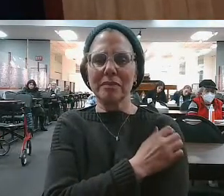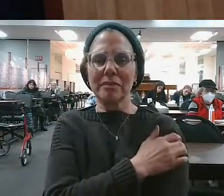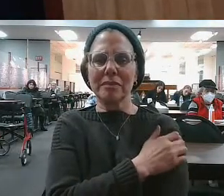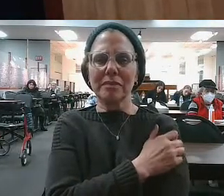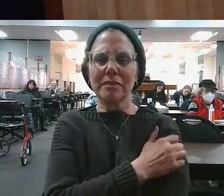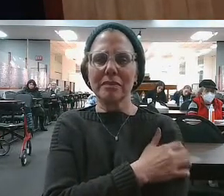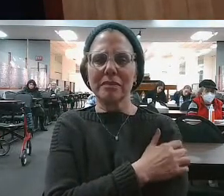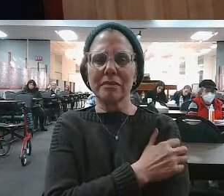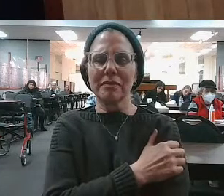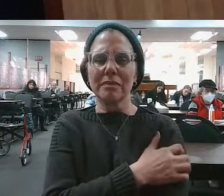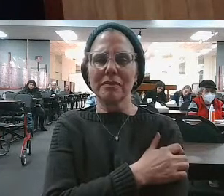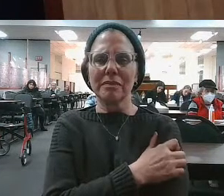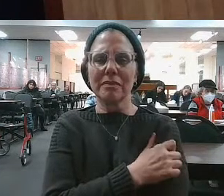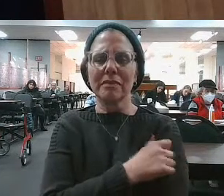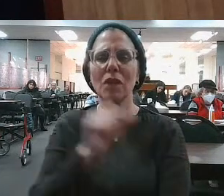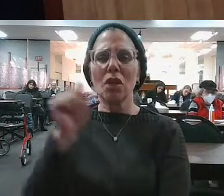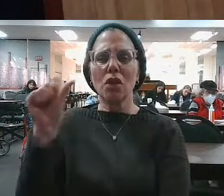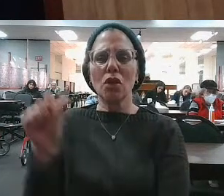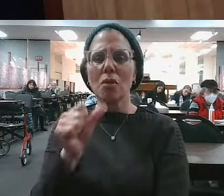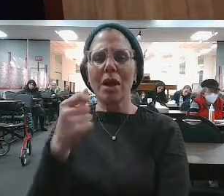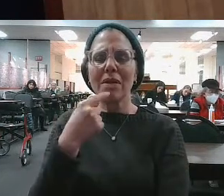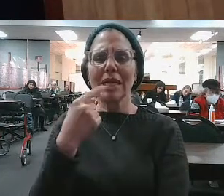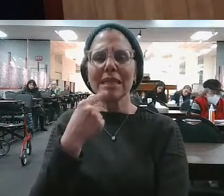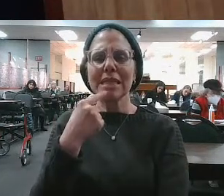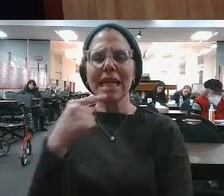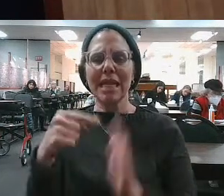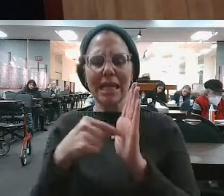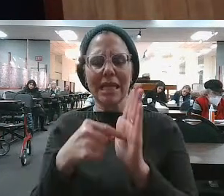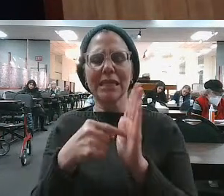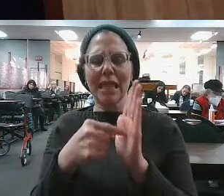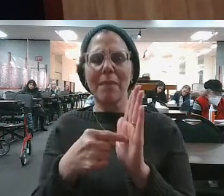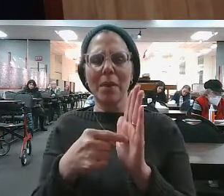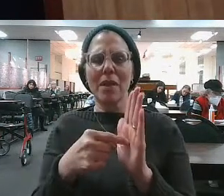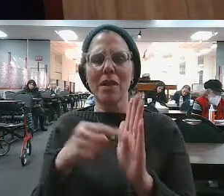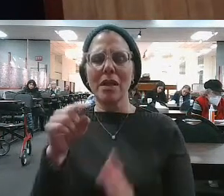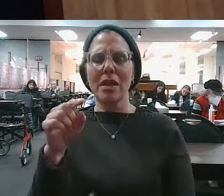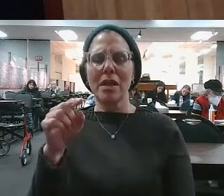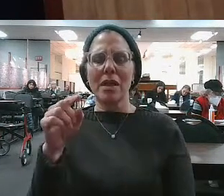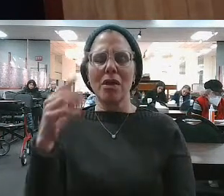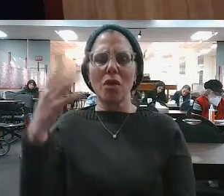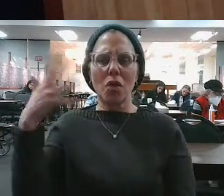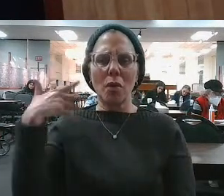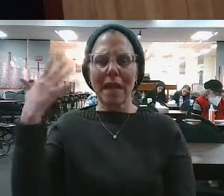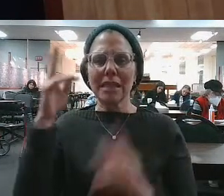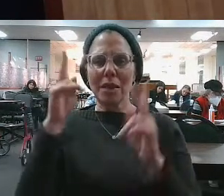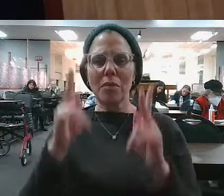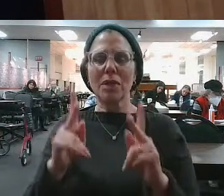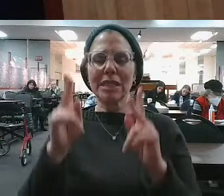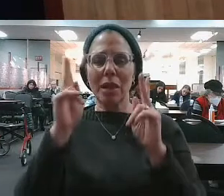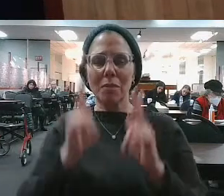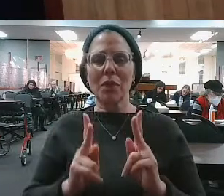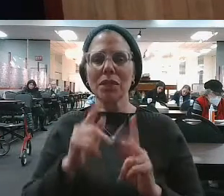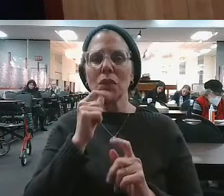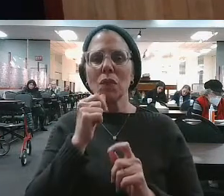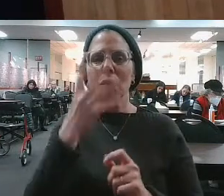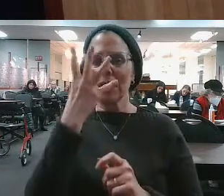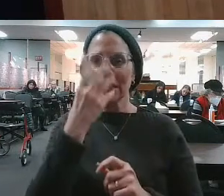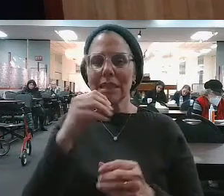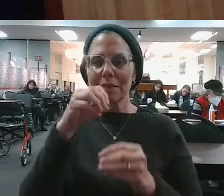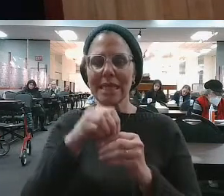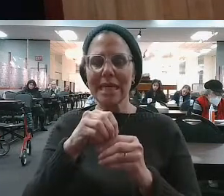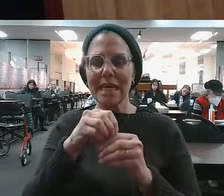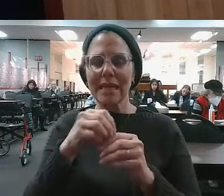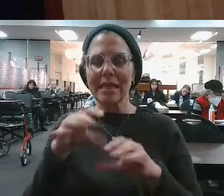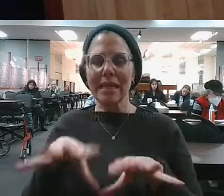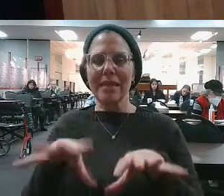Someone who's deranged. So, the Gemara says, what's an example of a shota? Someone who sleeps in the cemetery. Tears his clothing